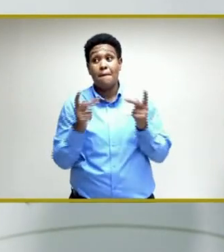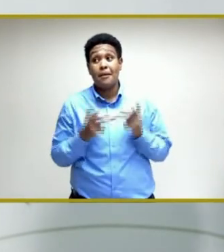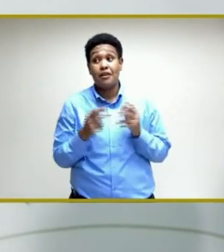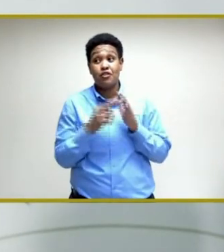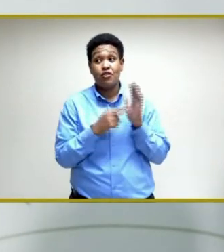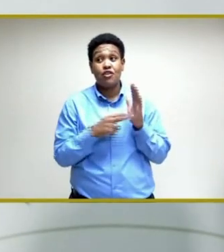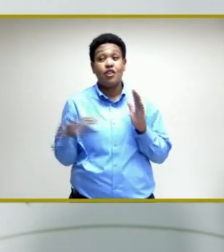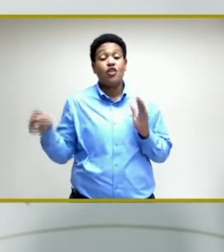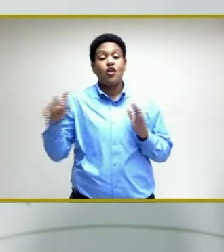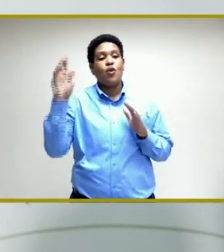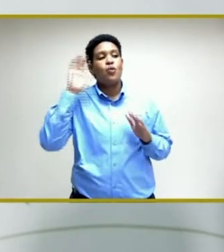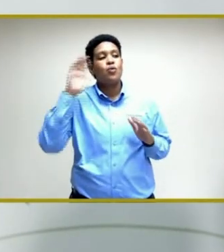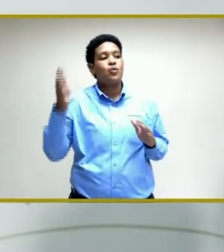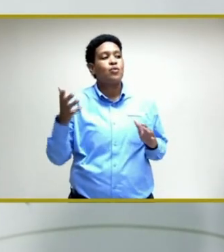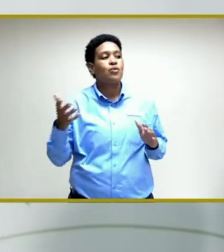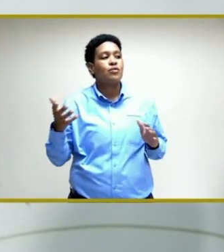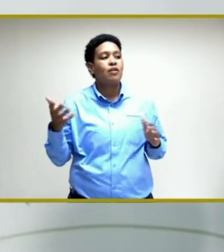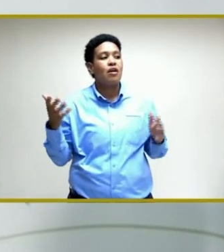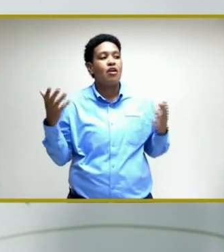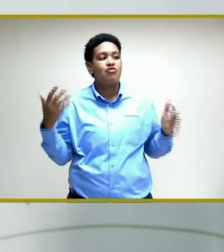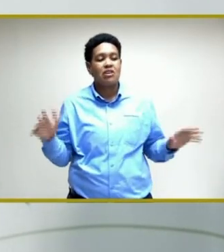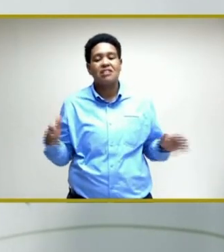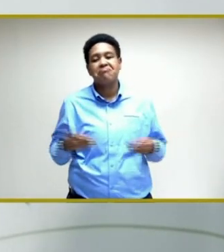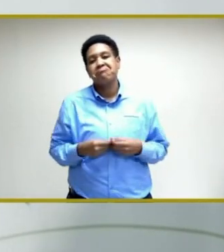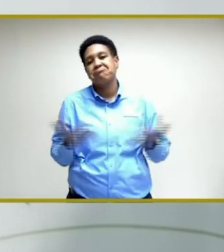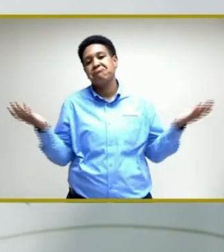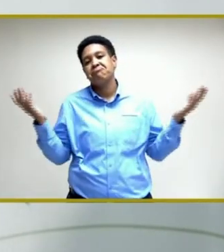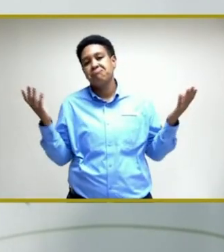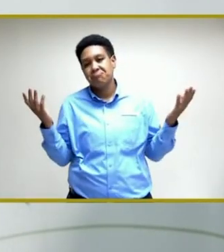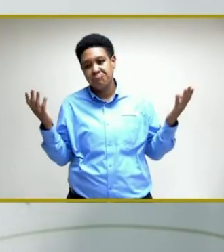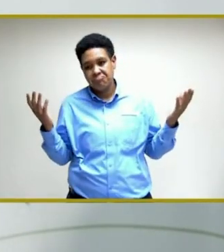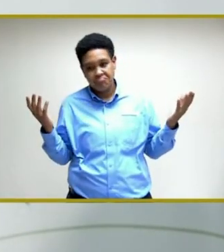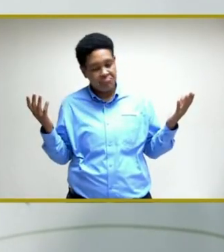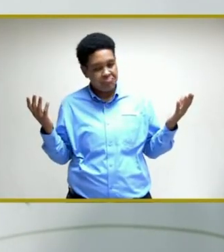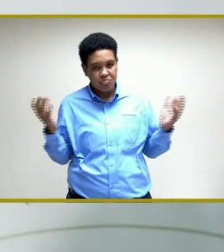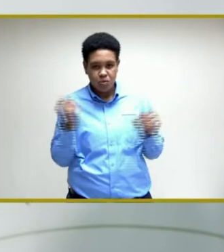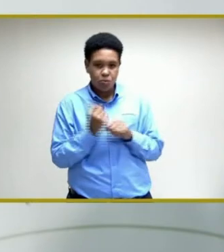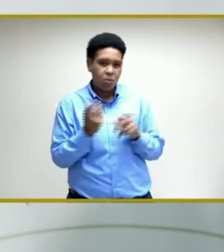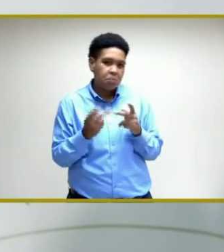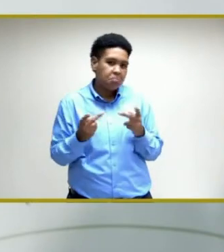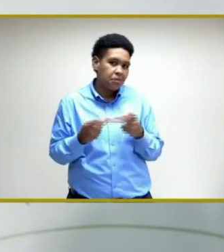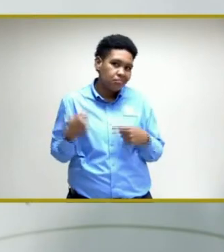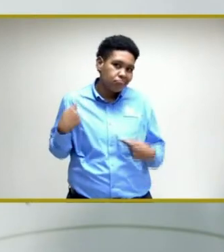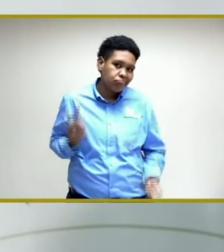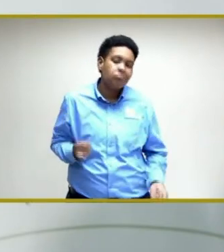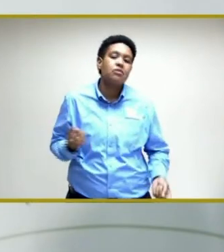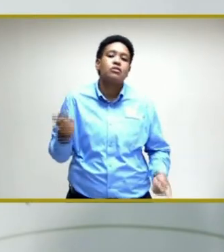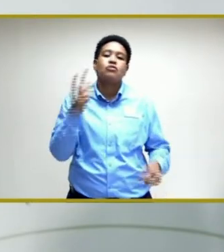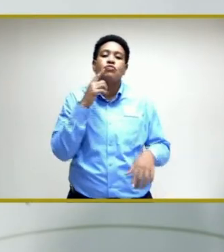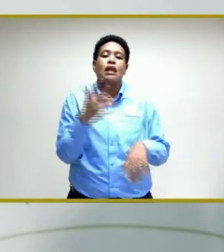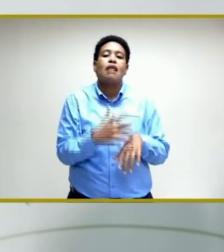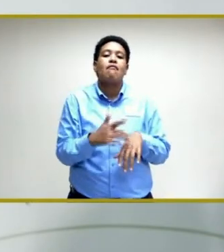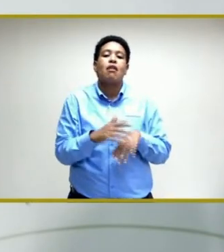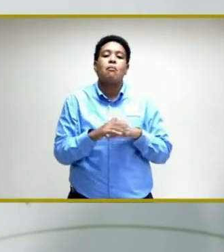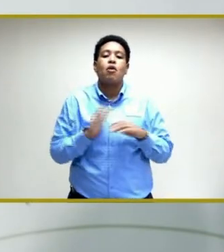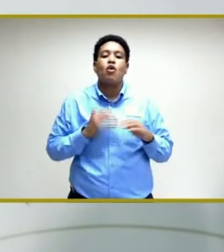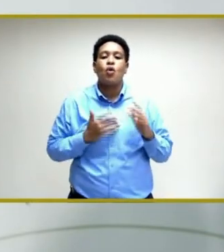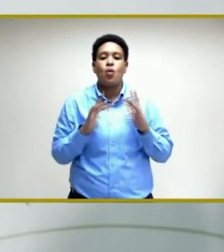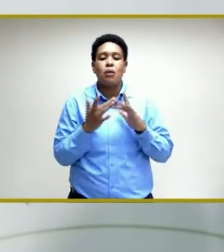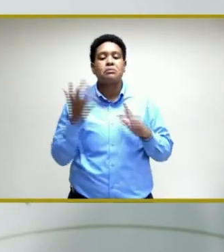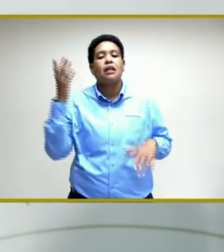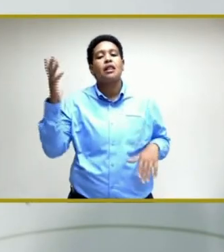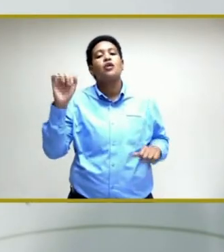would have been have been circulated now for some time. They are available on our website